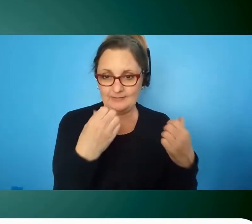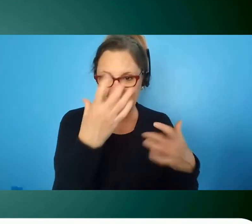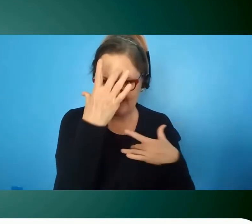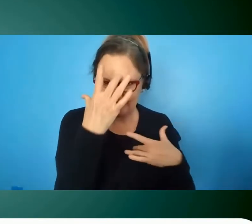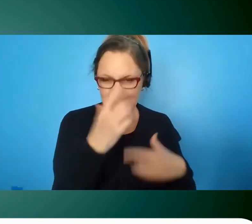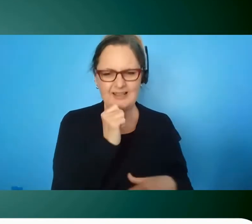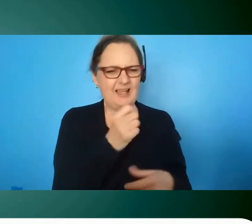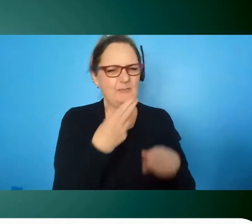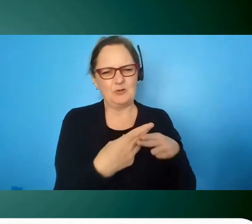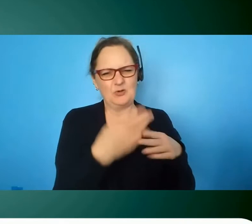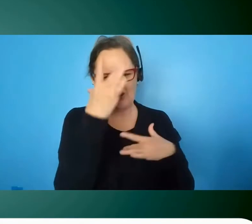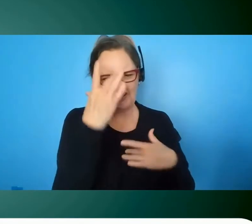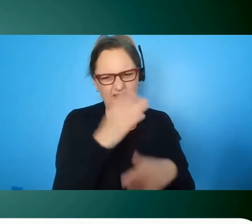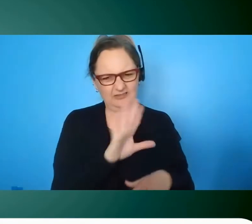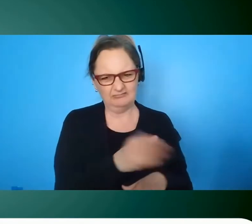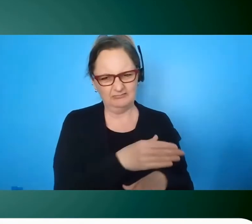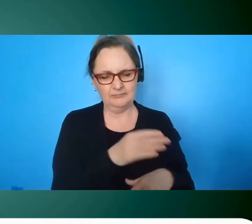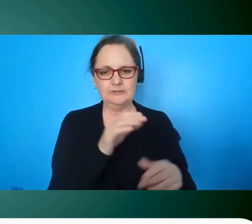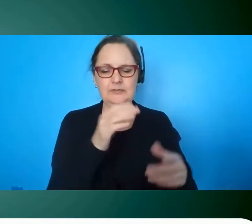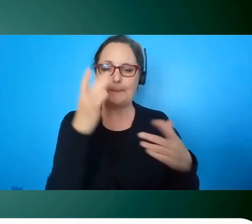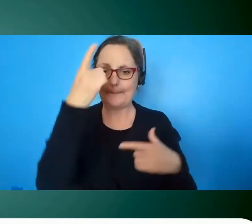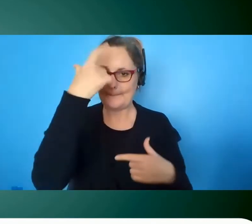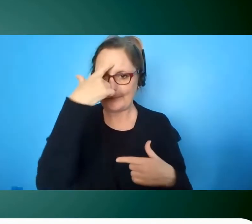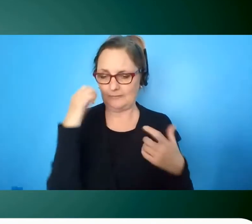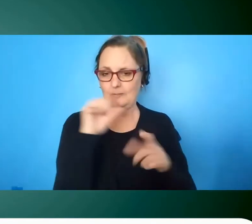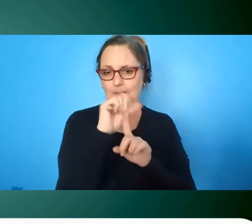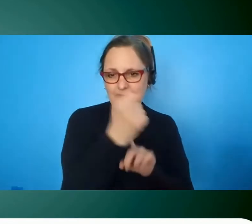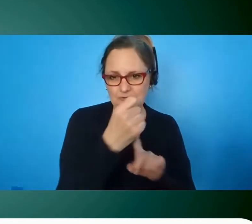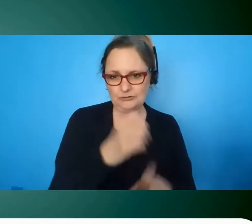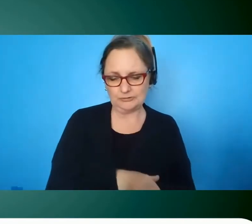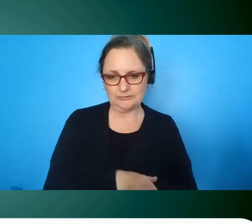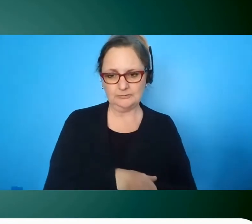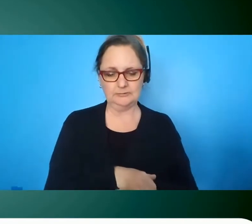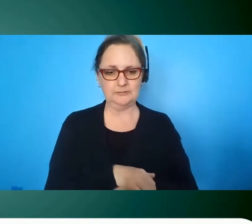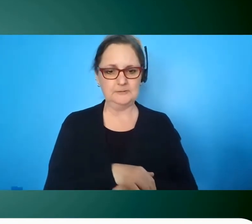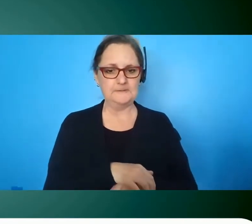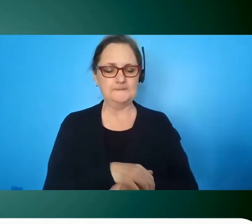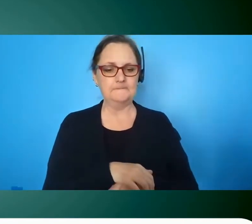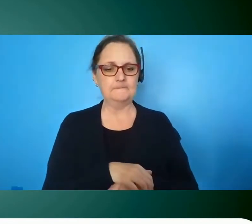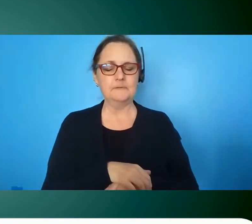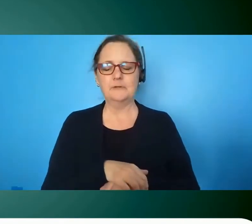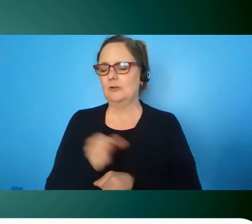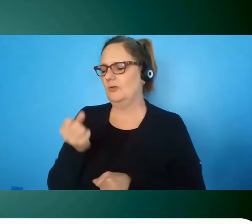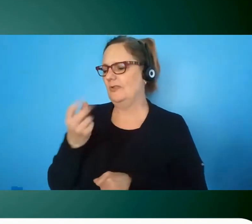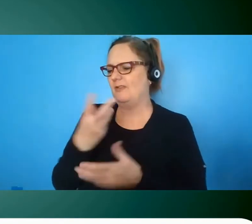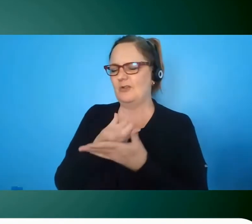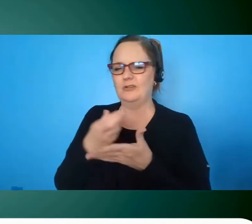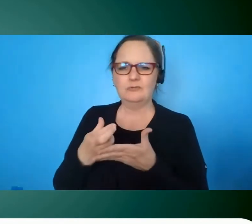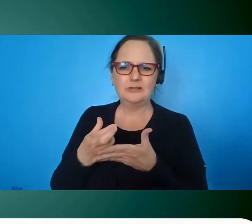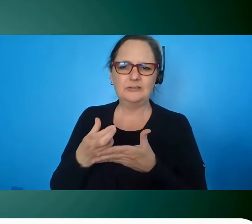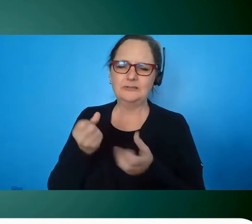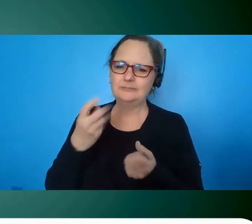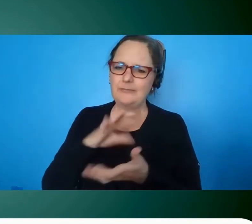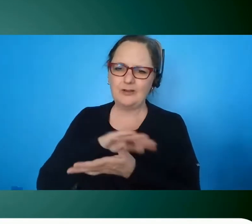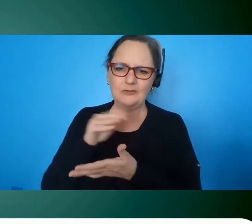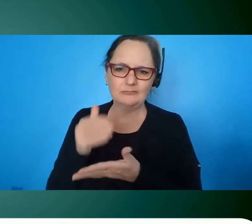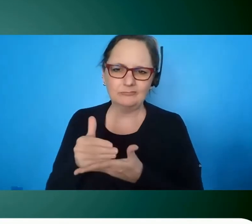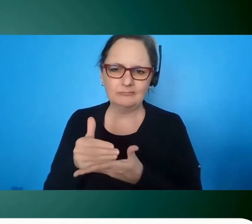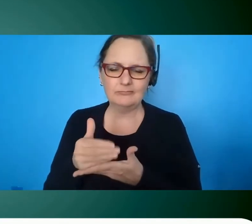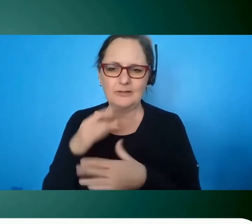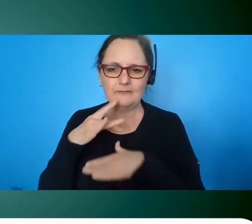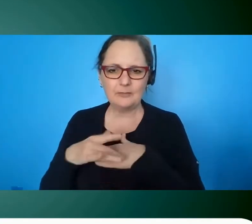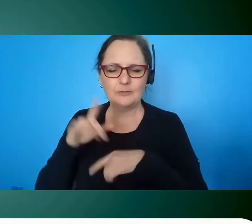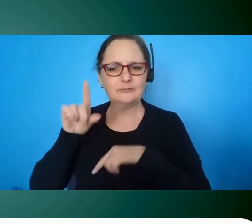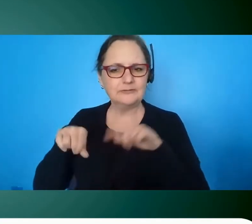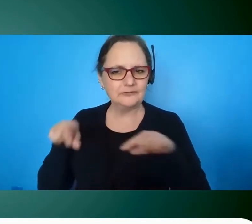um so there's a lot and wealth of resources available from multiple different sources i do